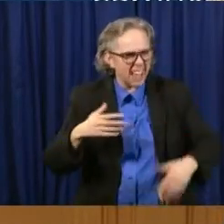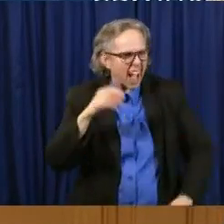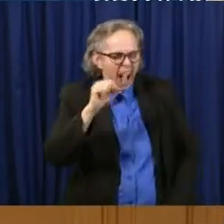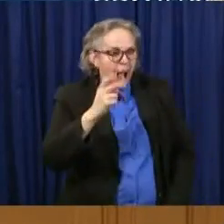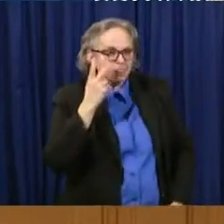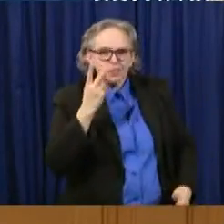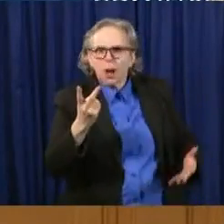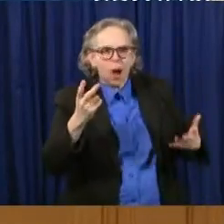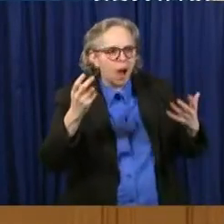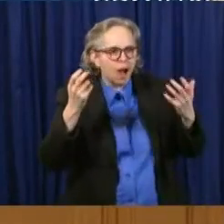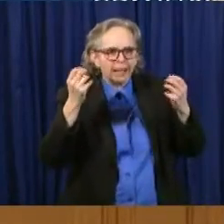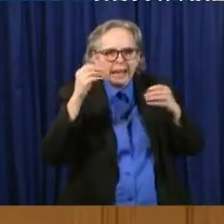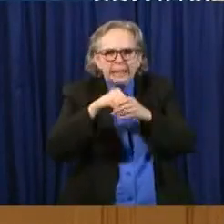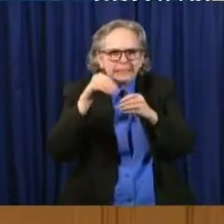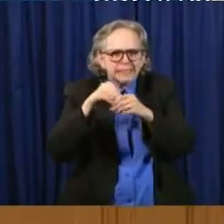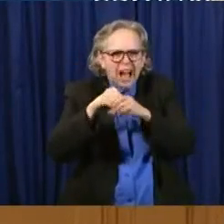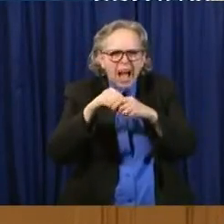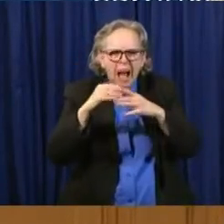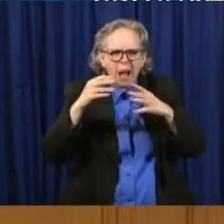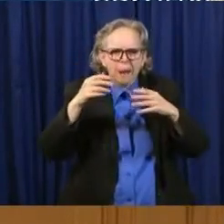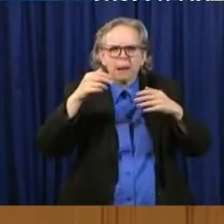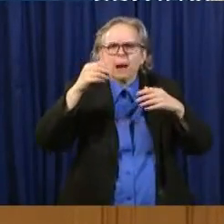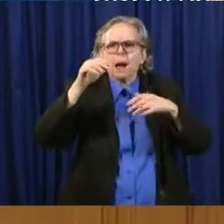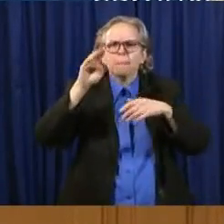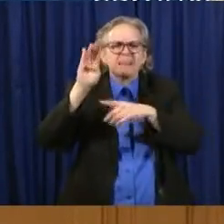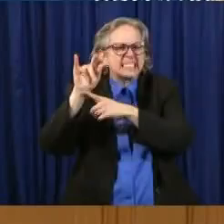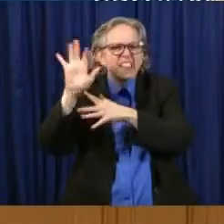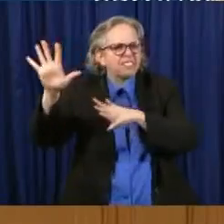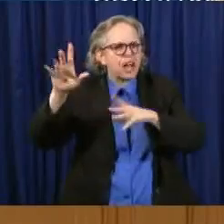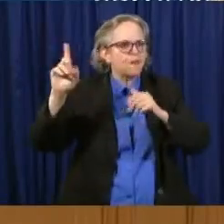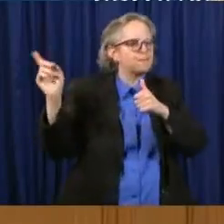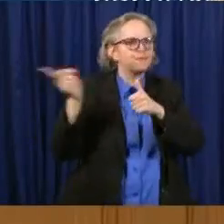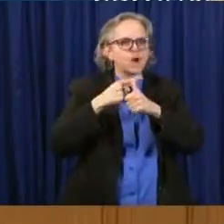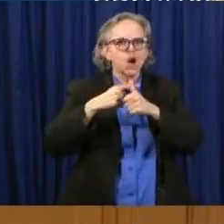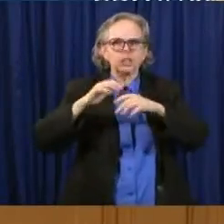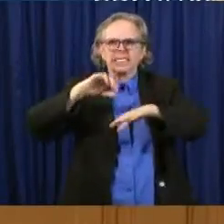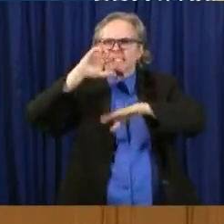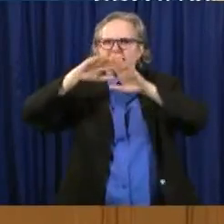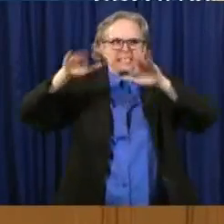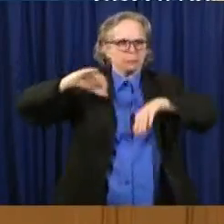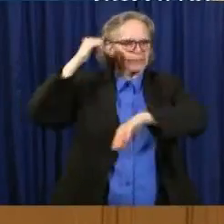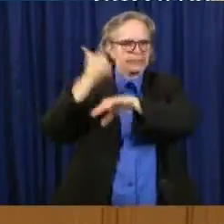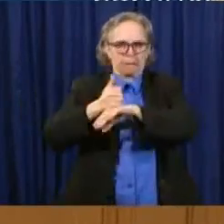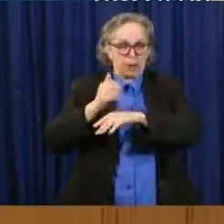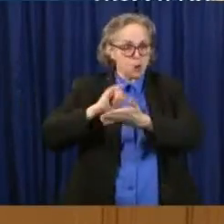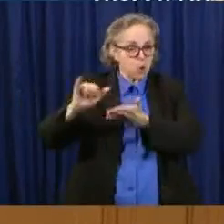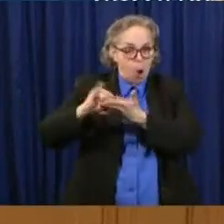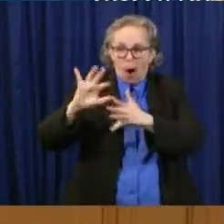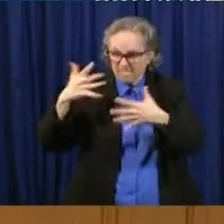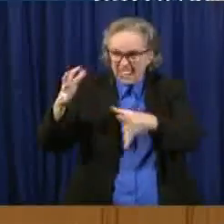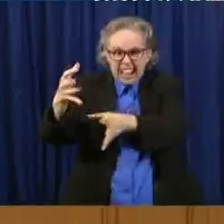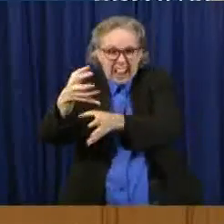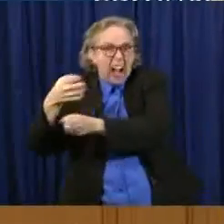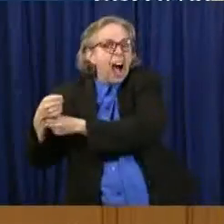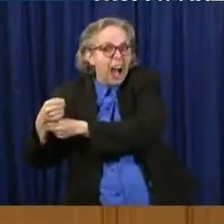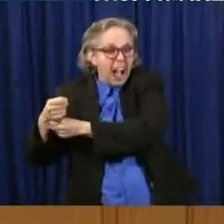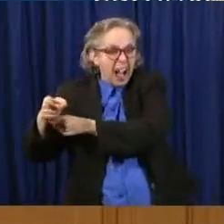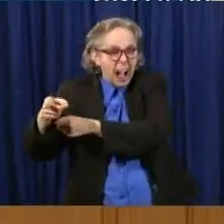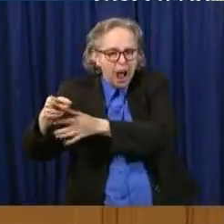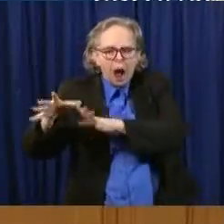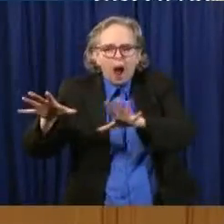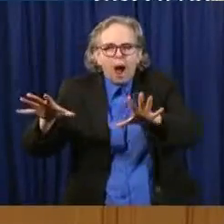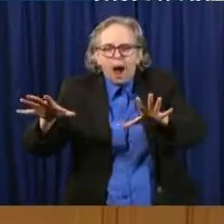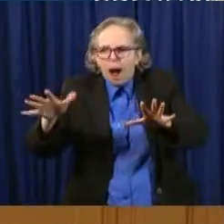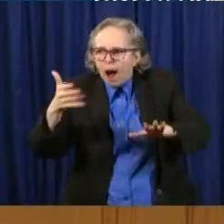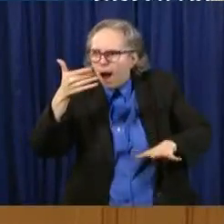posting of the first deployed system in New York receiving their first batch of contaminated PPE. I just feel so